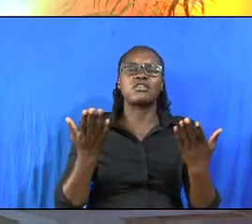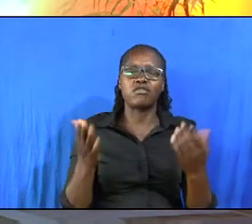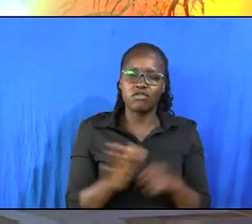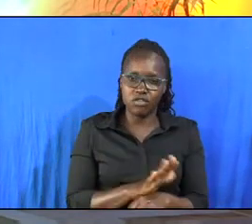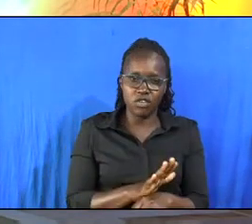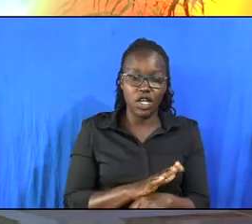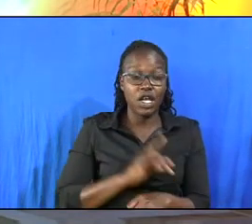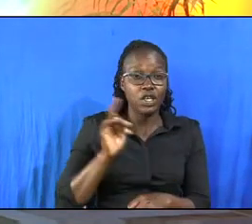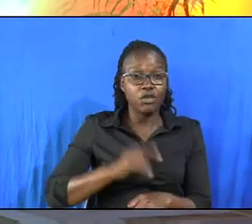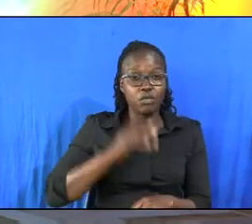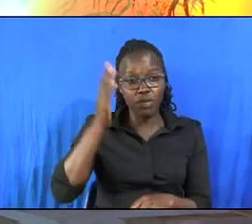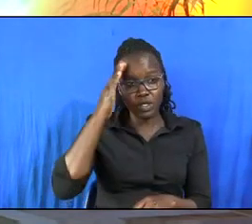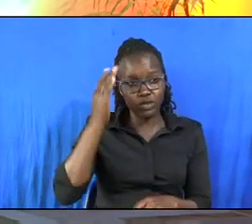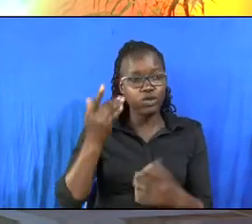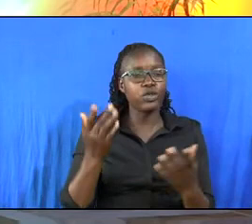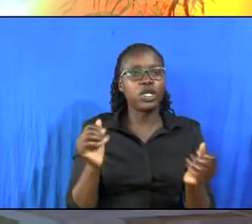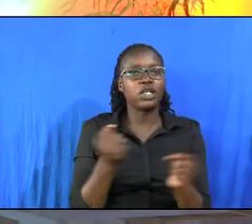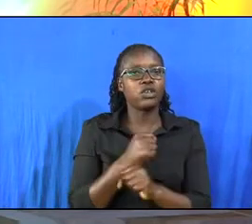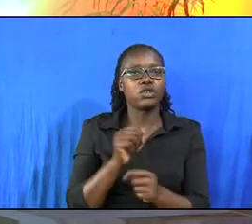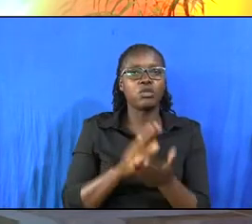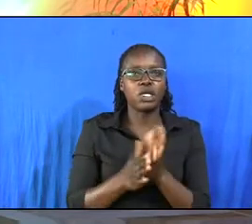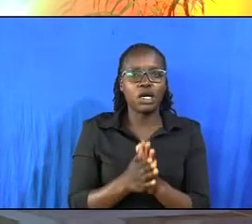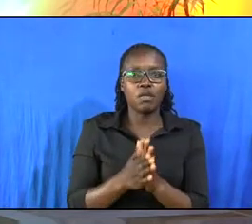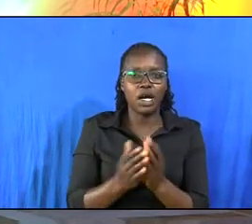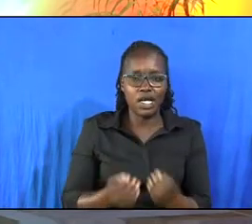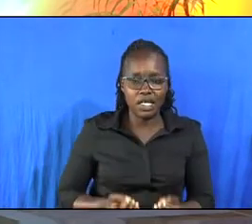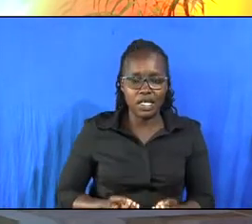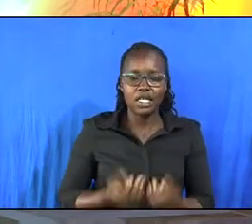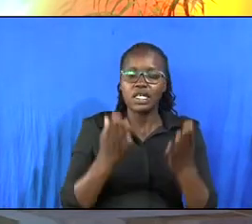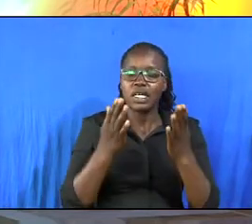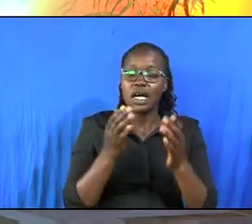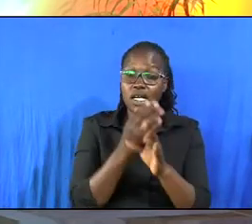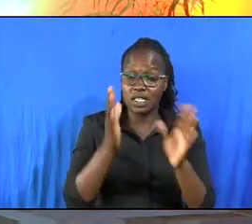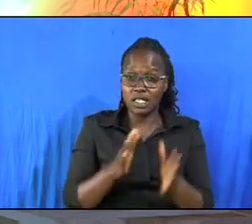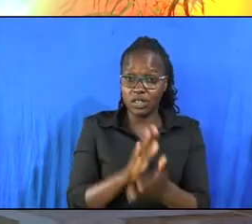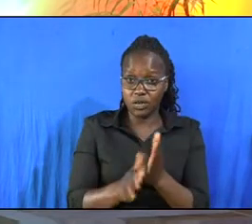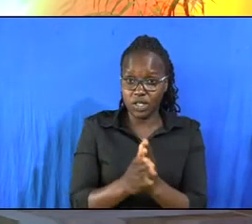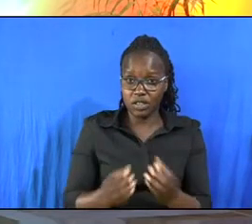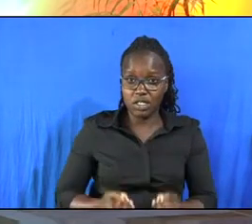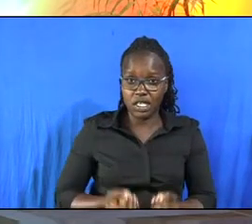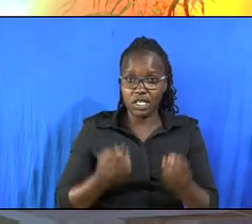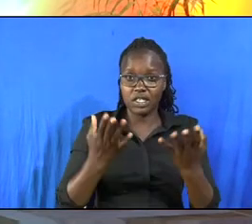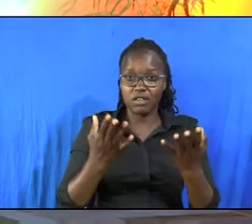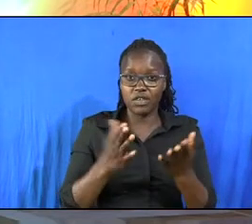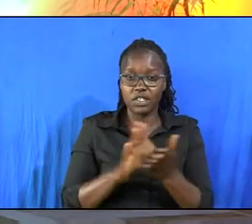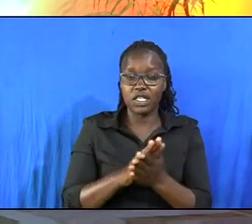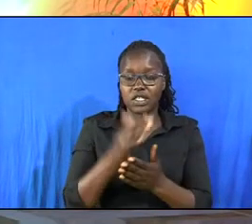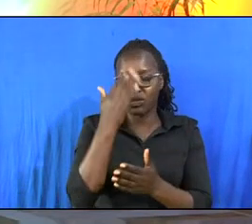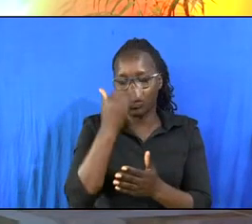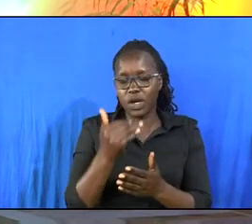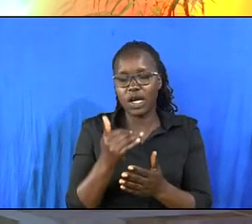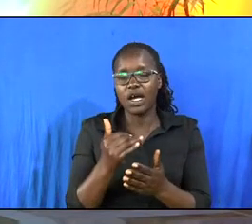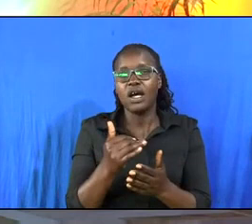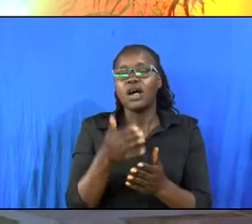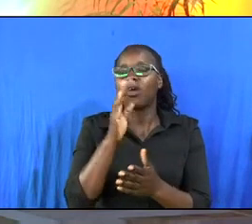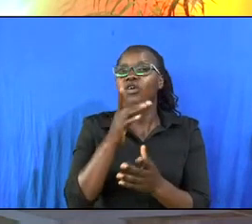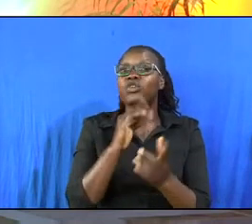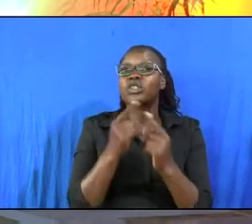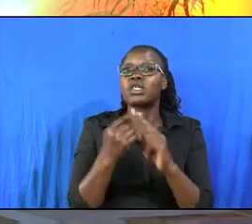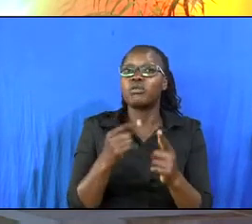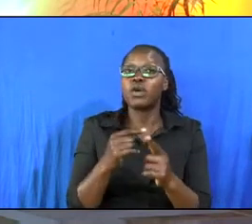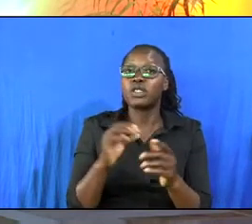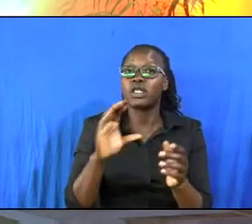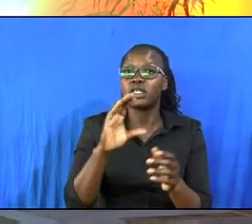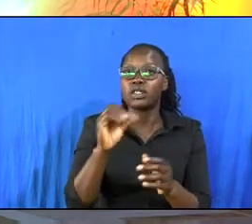you cannot become a christian without sacrifice that's why paul talks about it in the book of romans